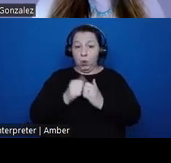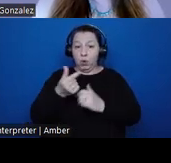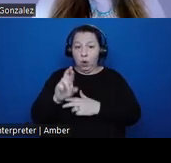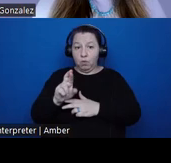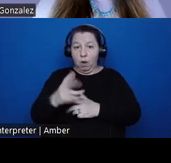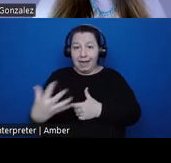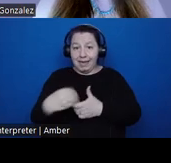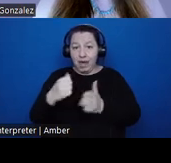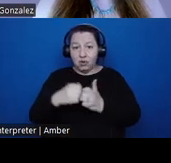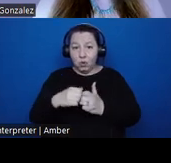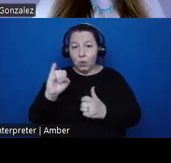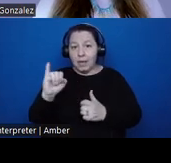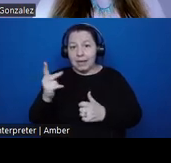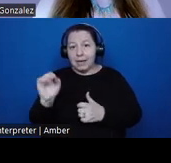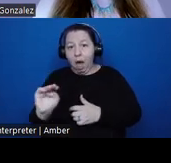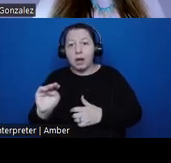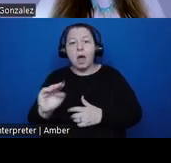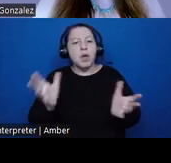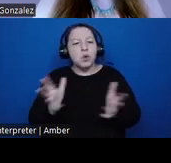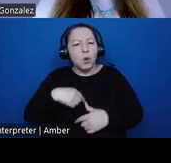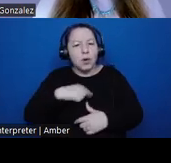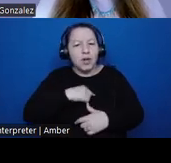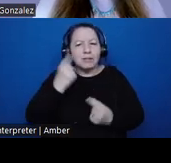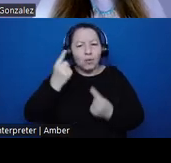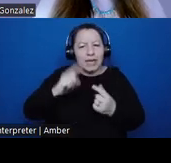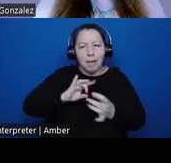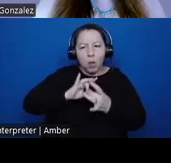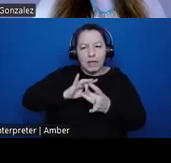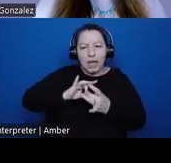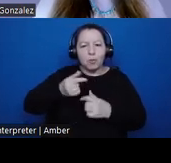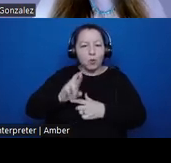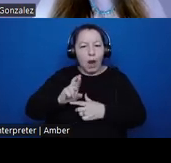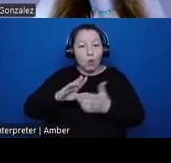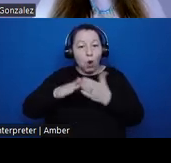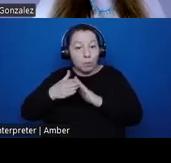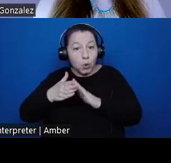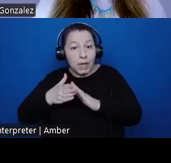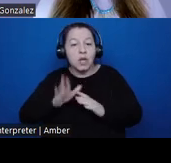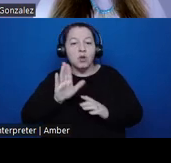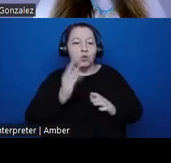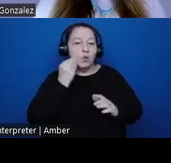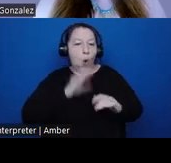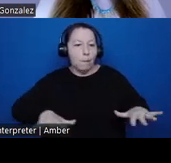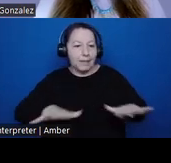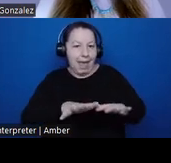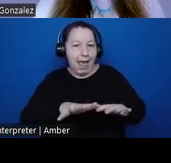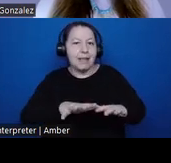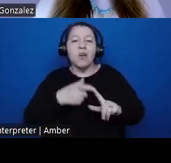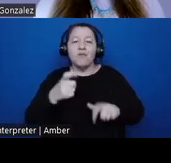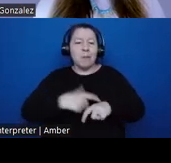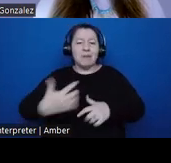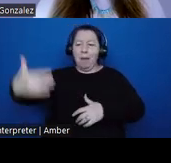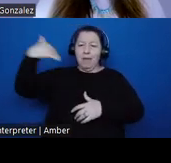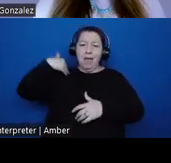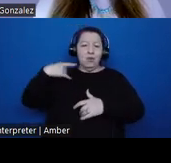with economy encourages us to think about the relationality of Grand Ron's communities to their homelands from time immemorial to the